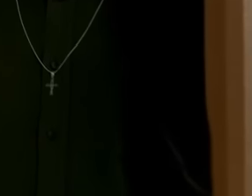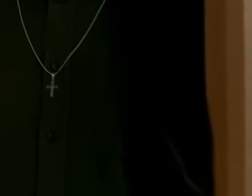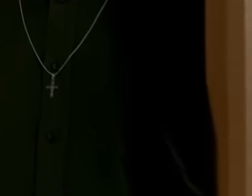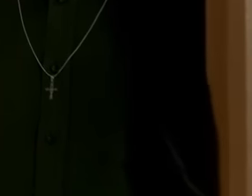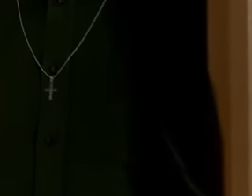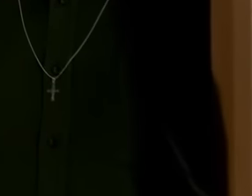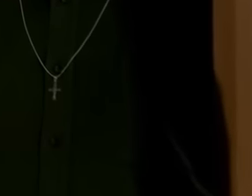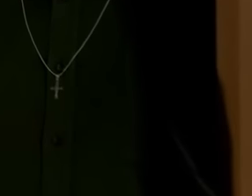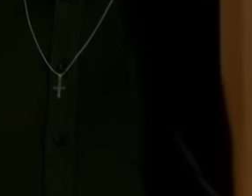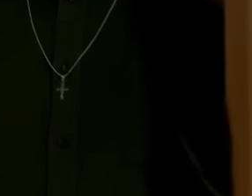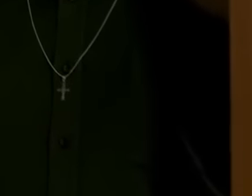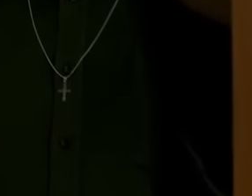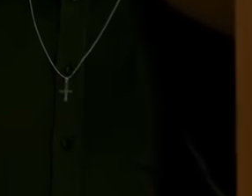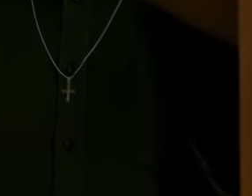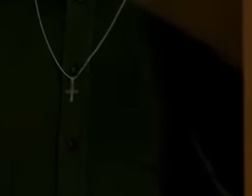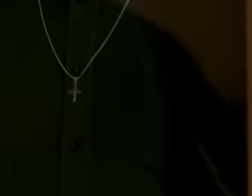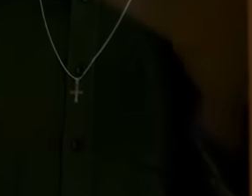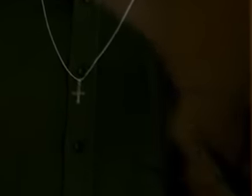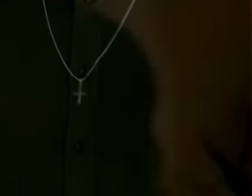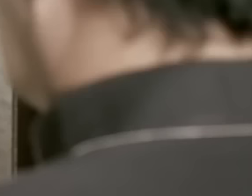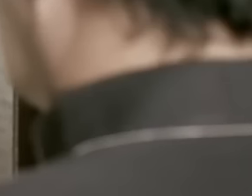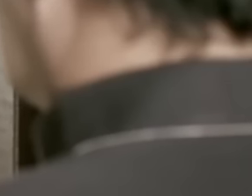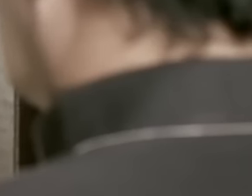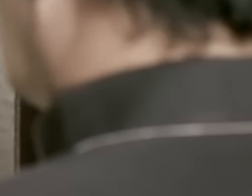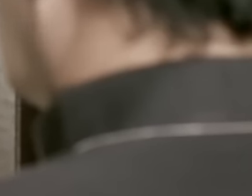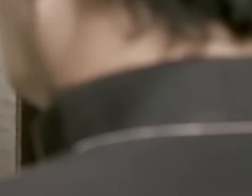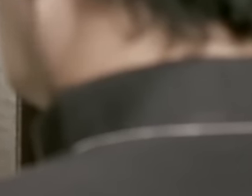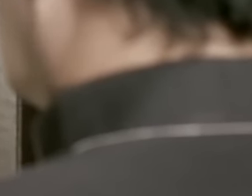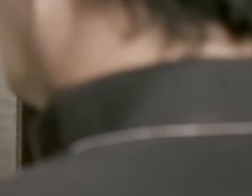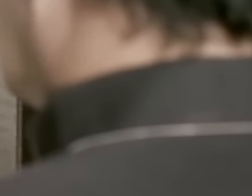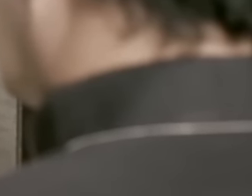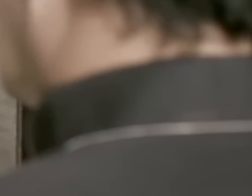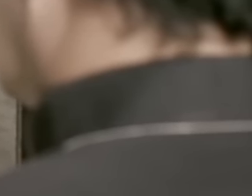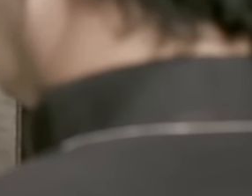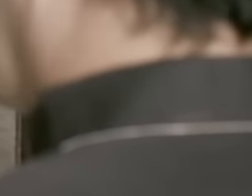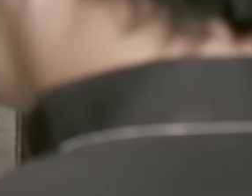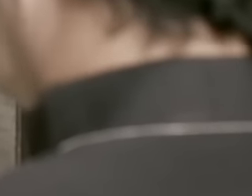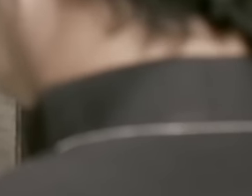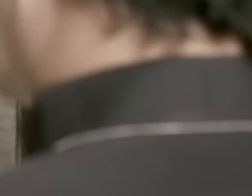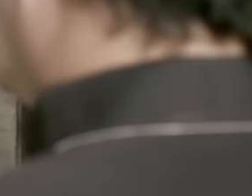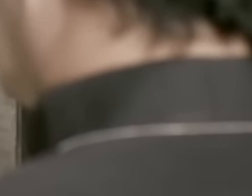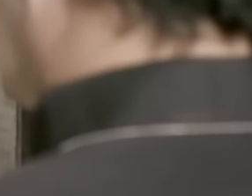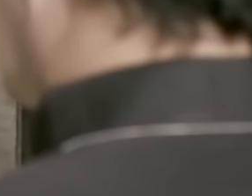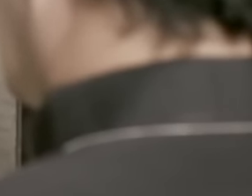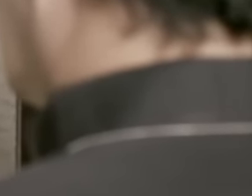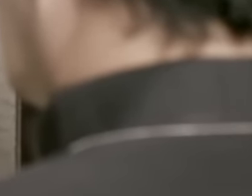ako sa'yo'y ahawit